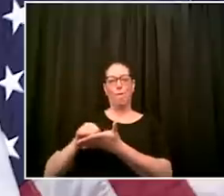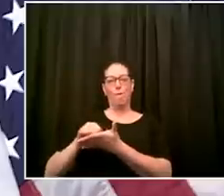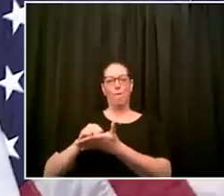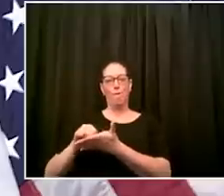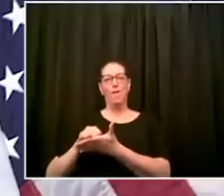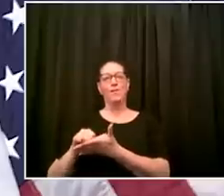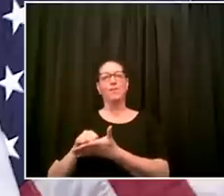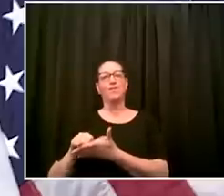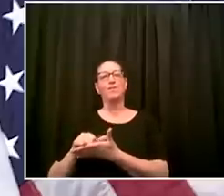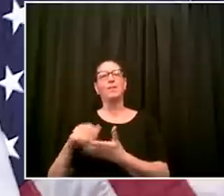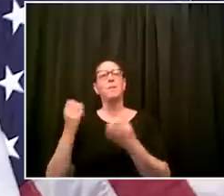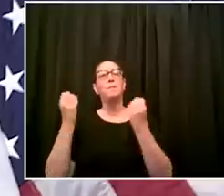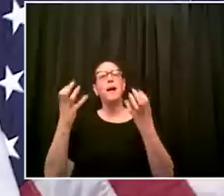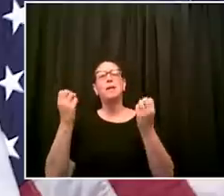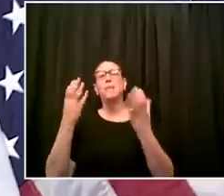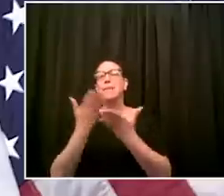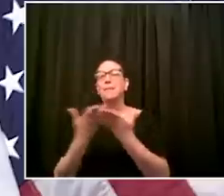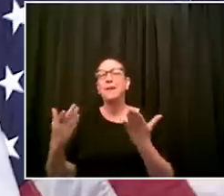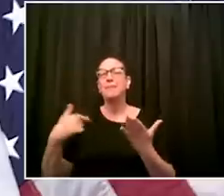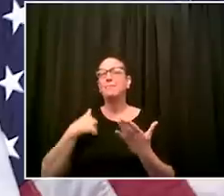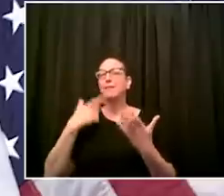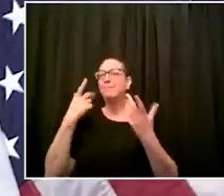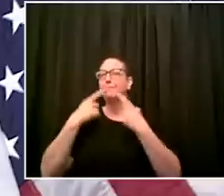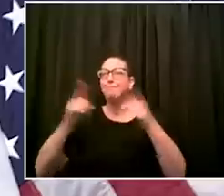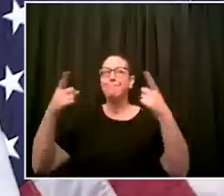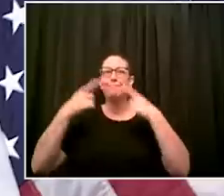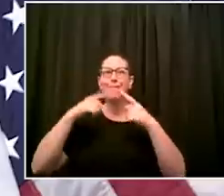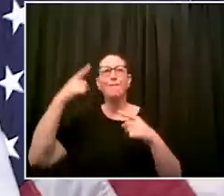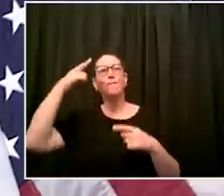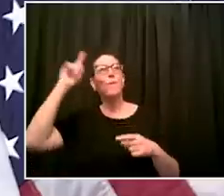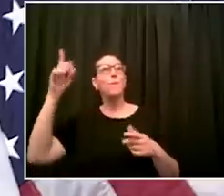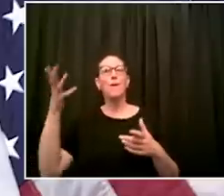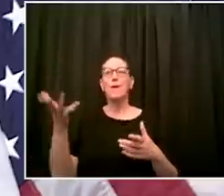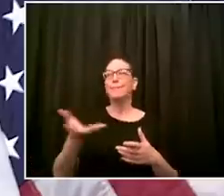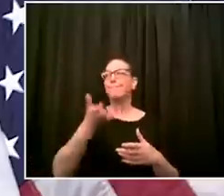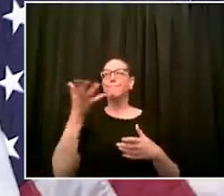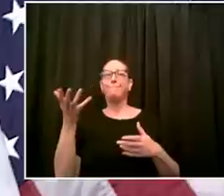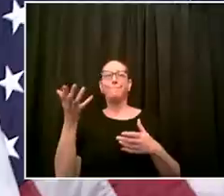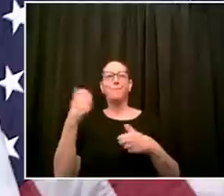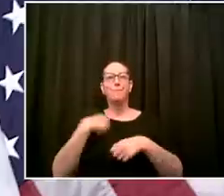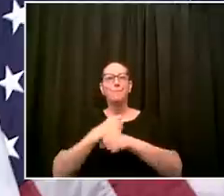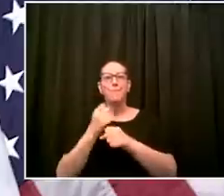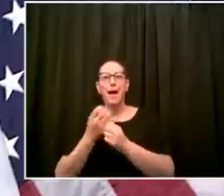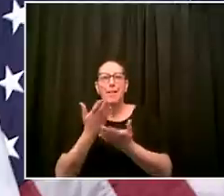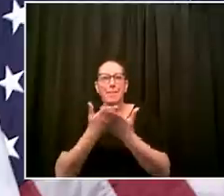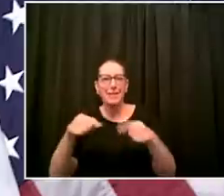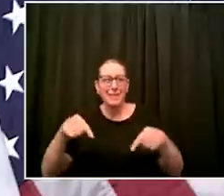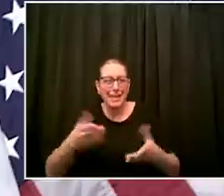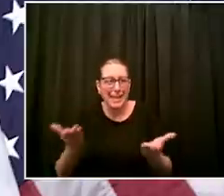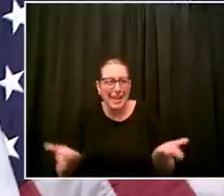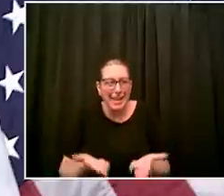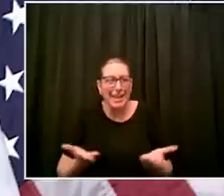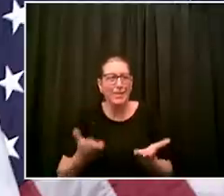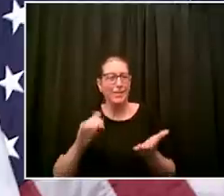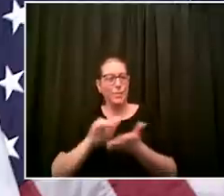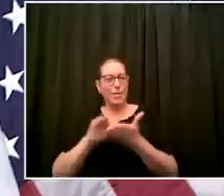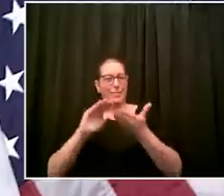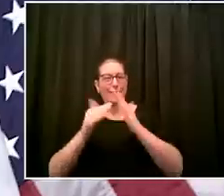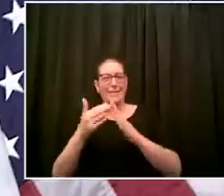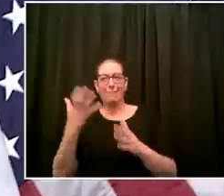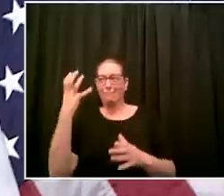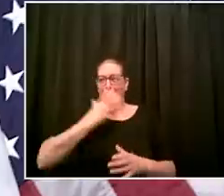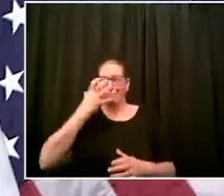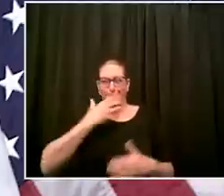and things we make that people admire all over the world but there's a whole lot of things we didn't make because we didn't think we had to